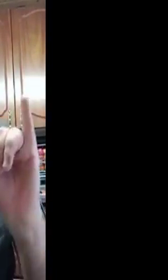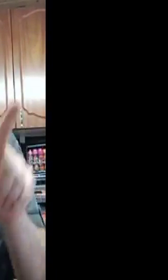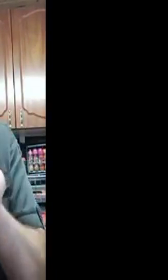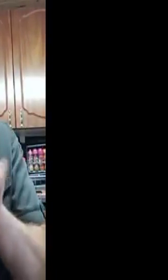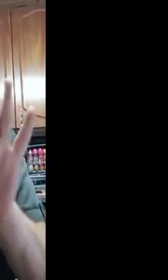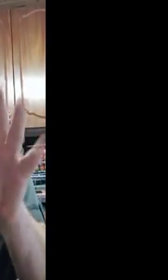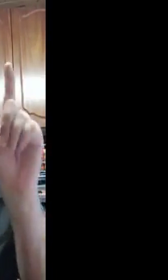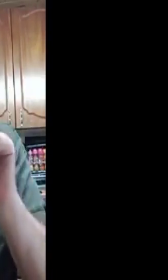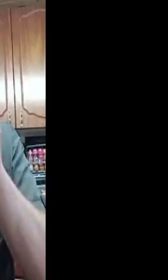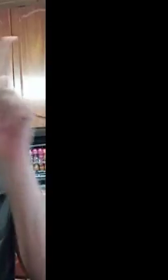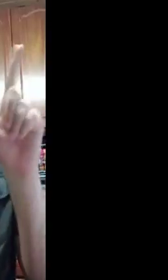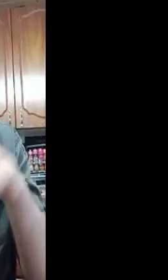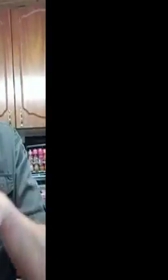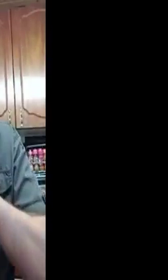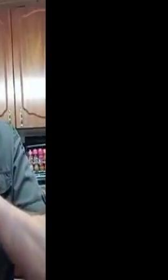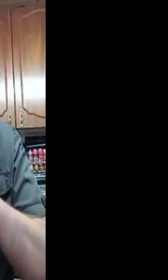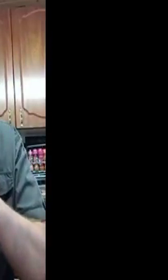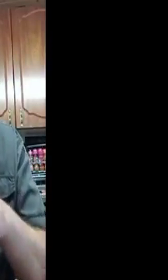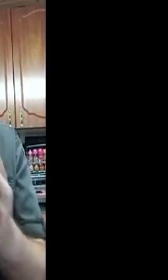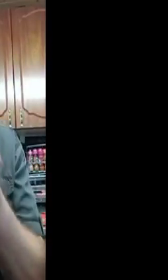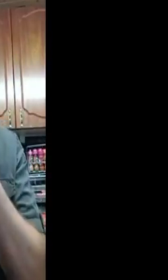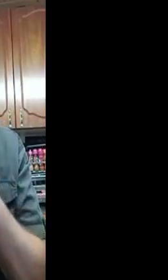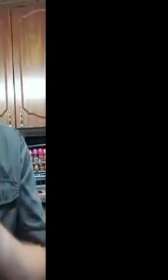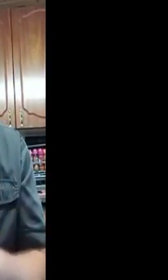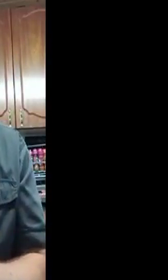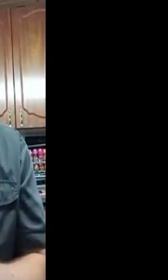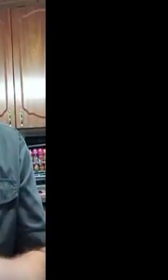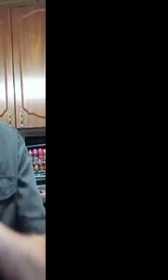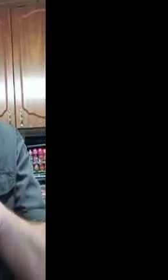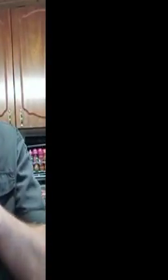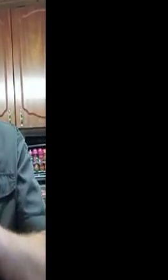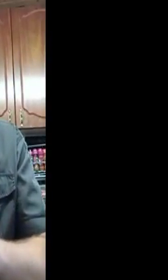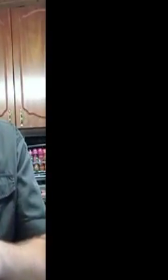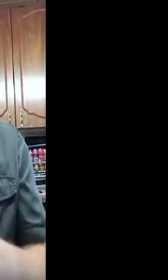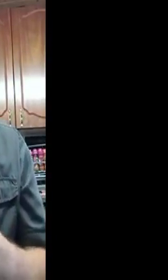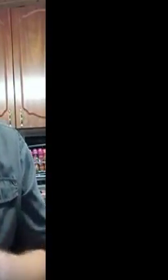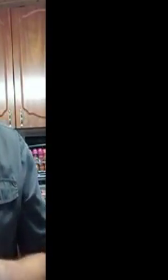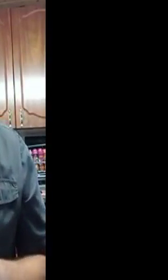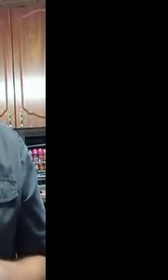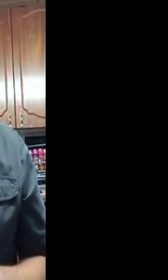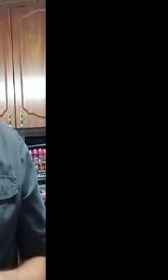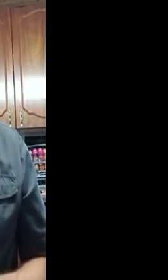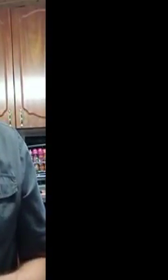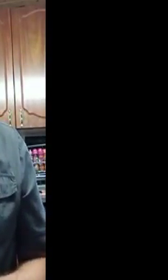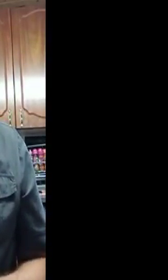If you could use the orange areas as well. Oh yeah, no, but I wanted to point you.